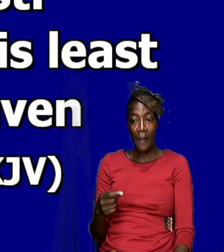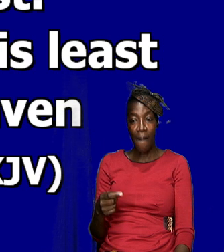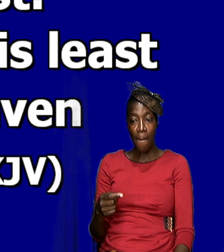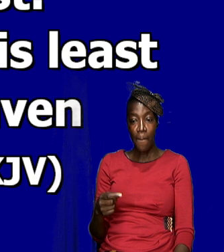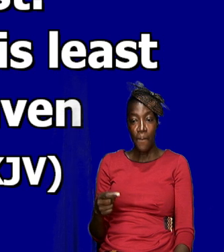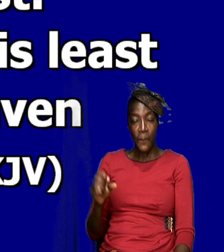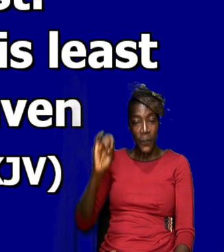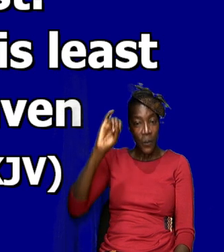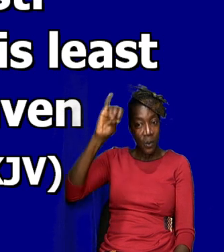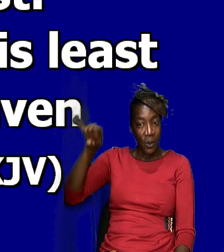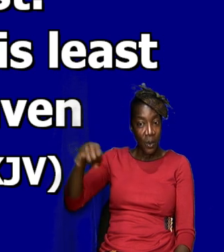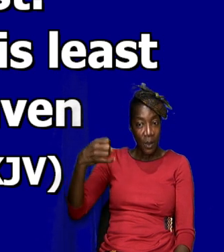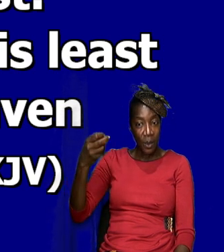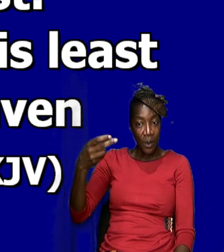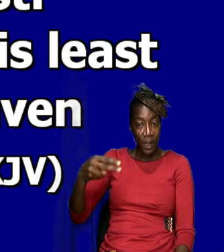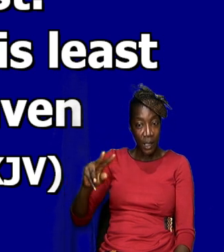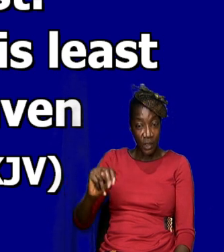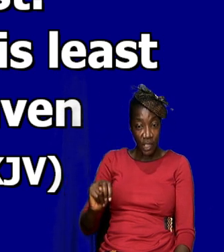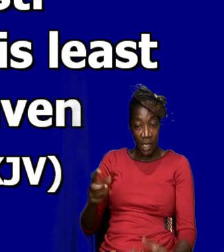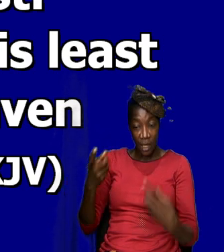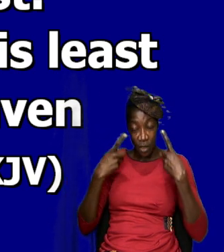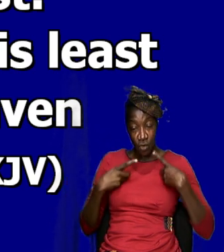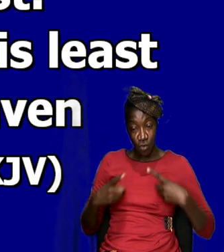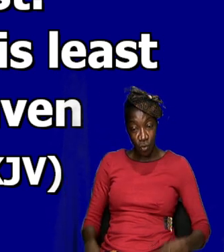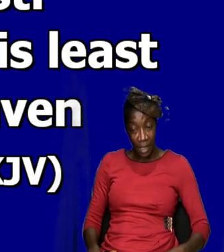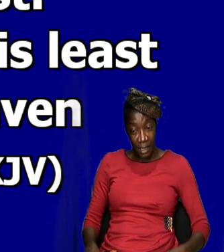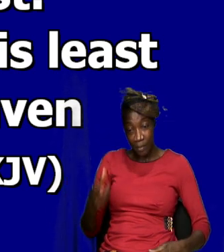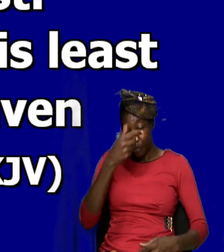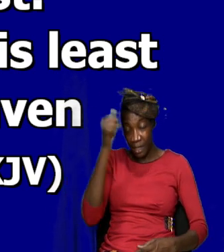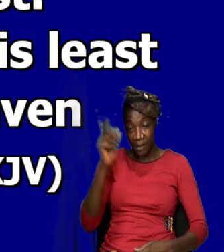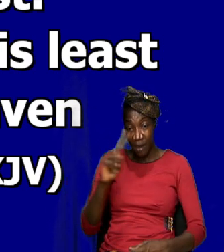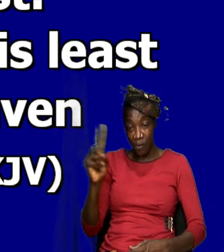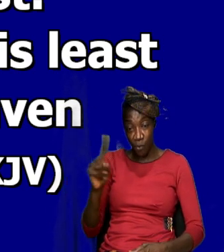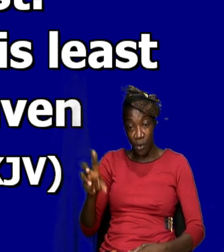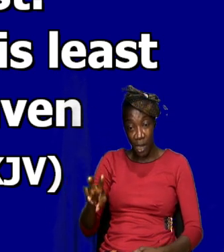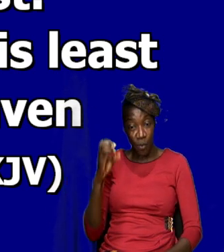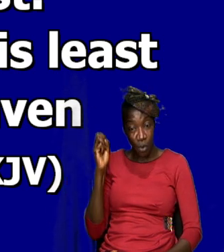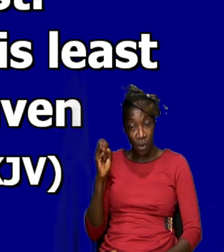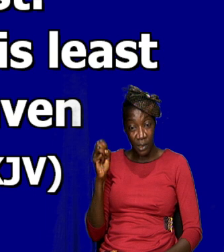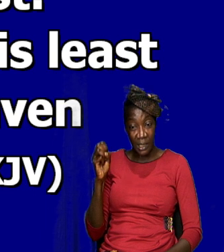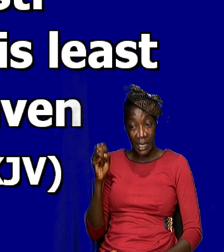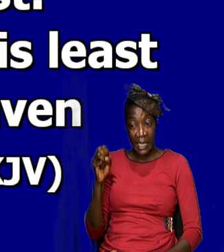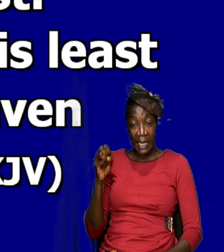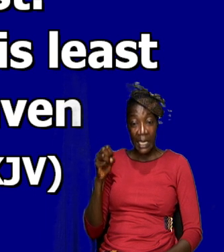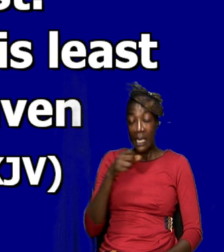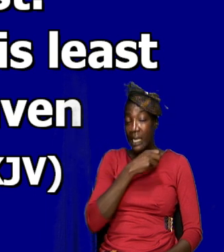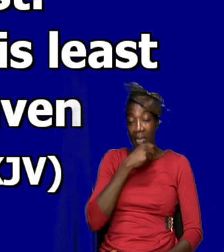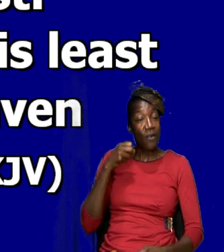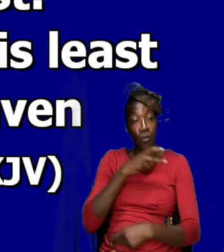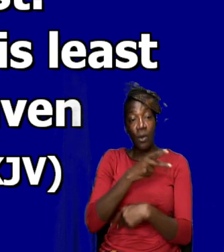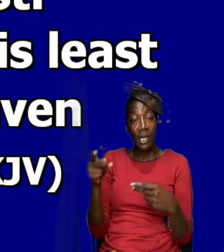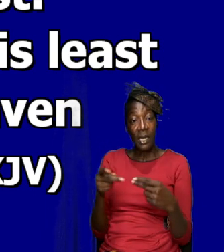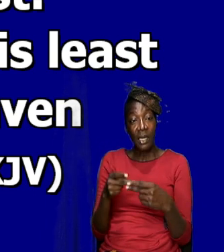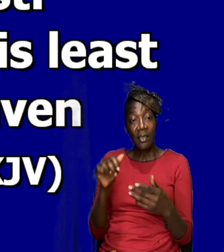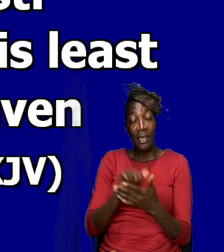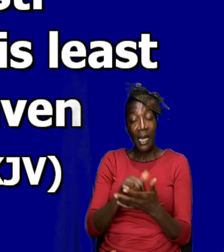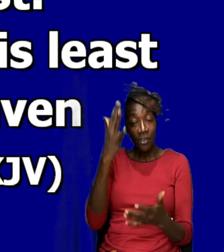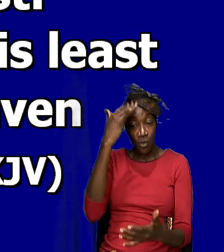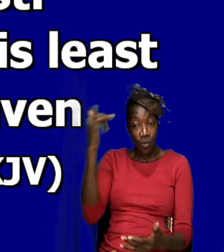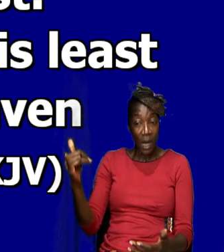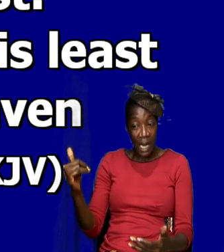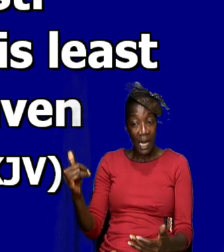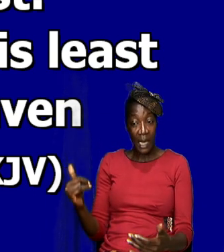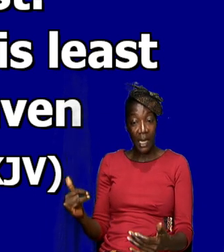John dressed the way he dressed because of where he was he was in the wilderness and that's why he dressed like that